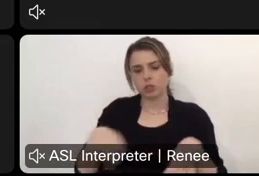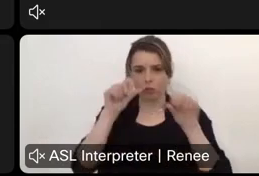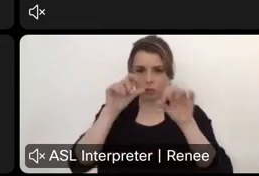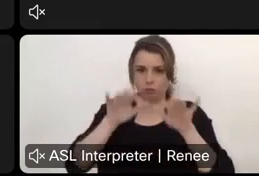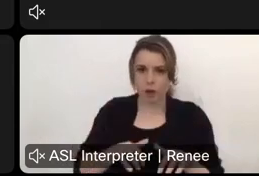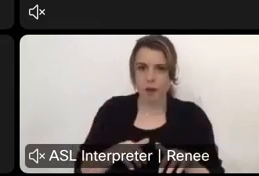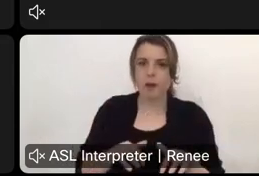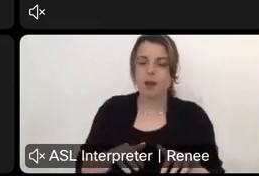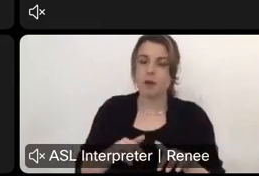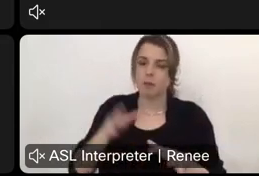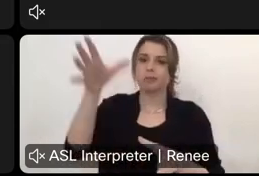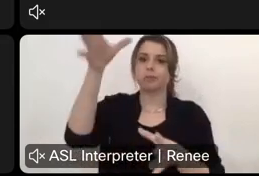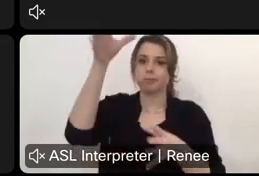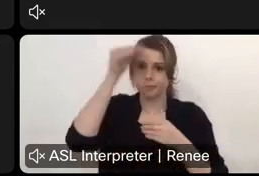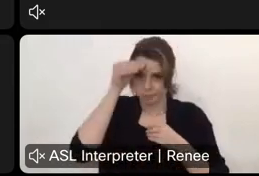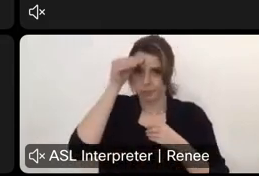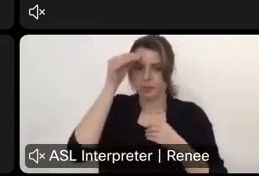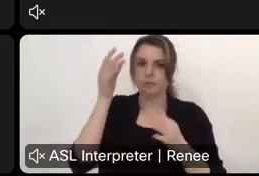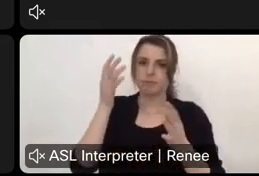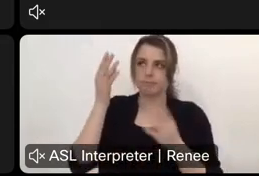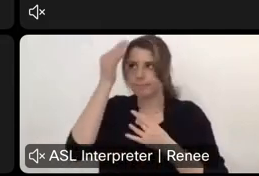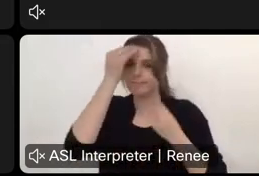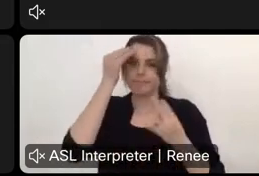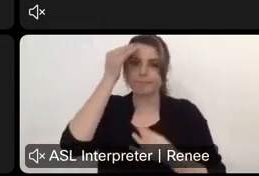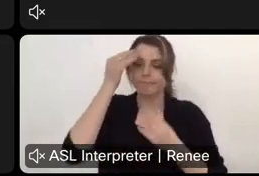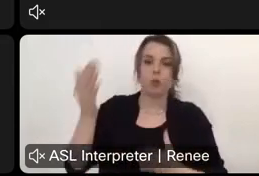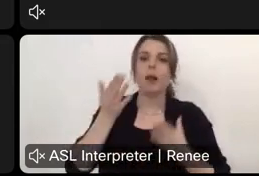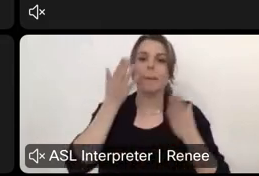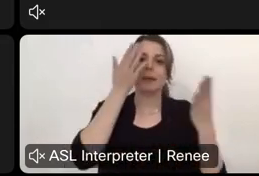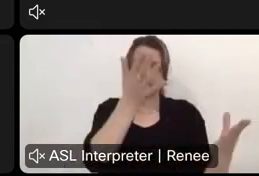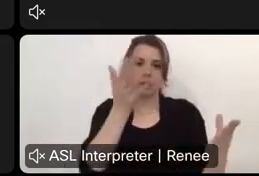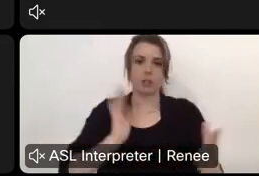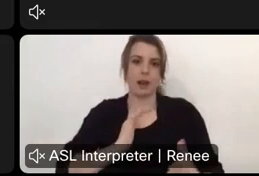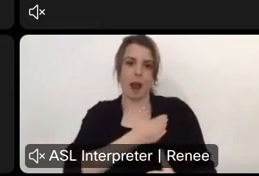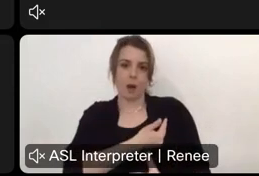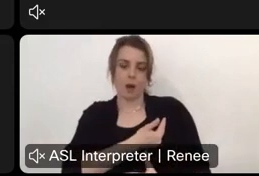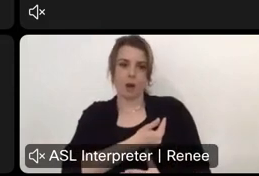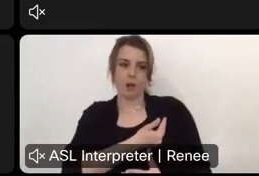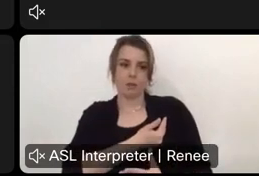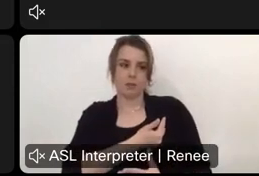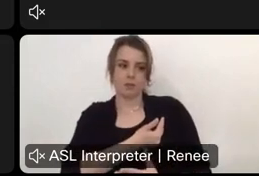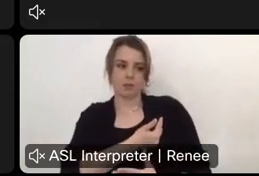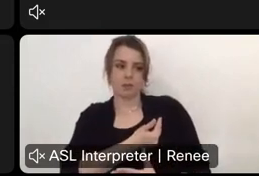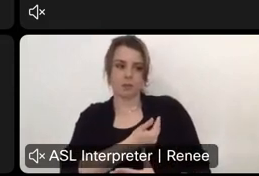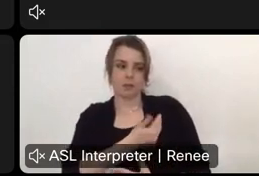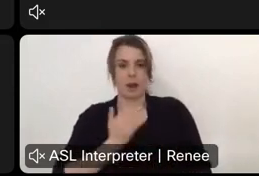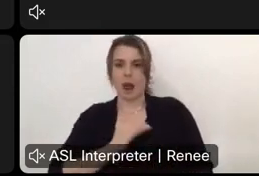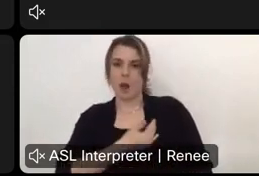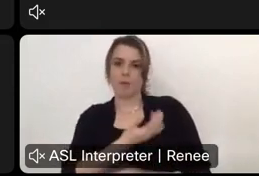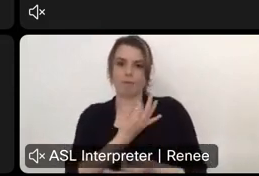us information and comments and come up with alternate recommendations in our own spare. Uh, spare time.